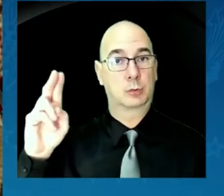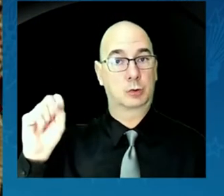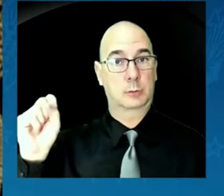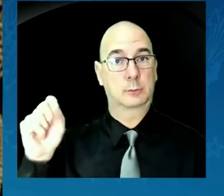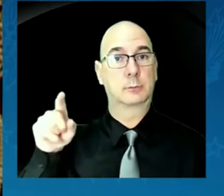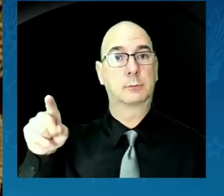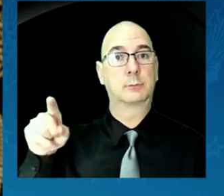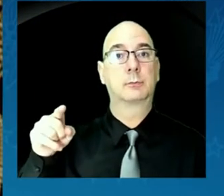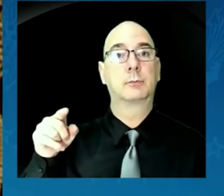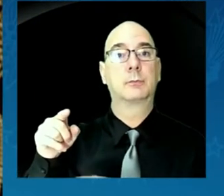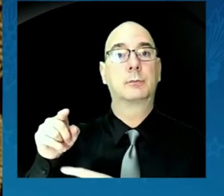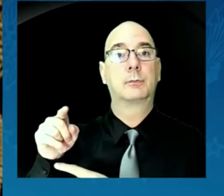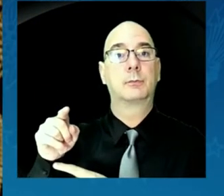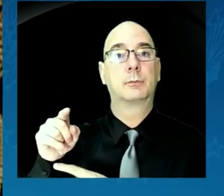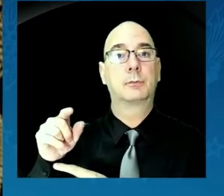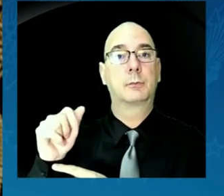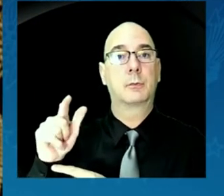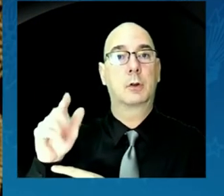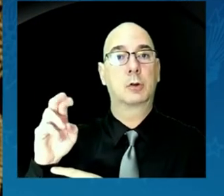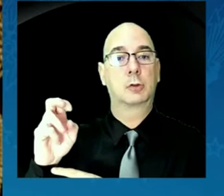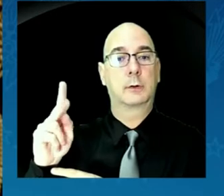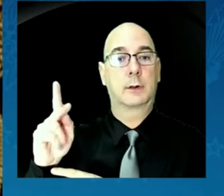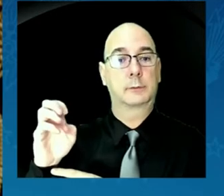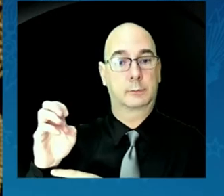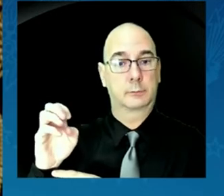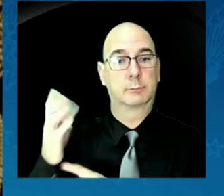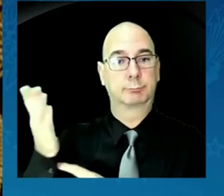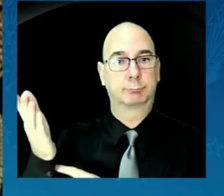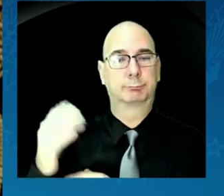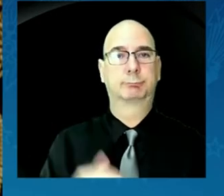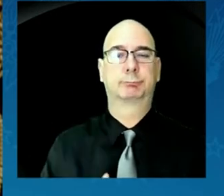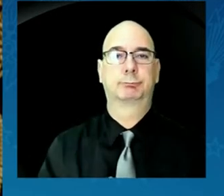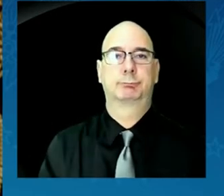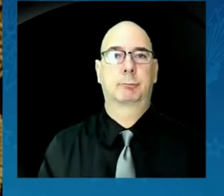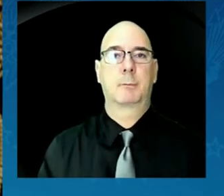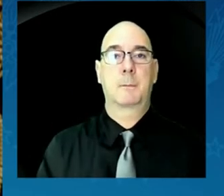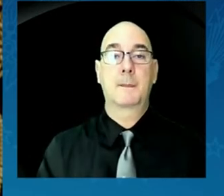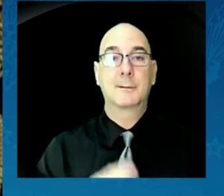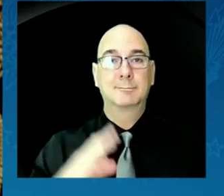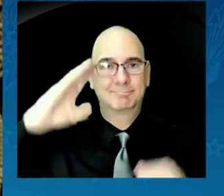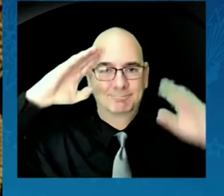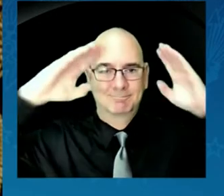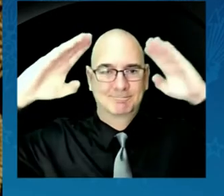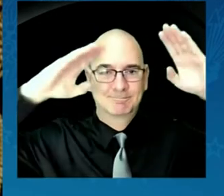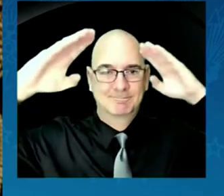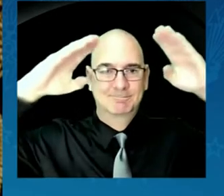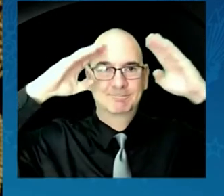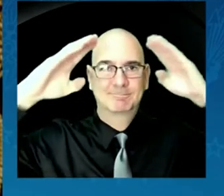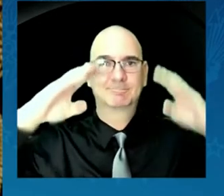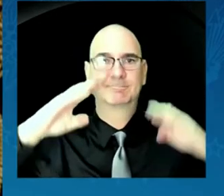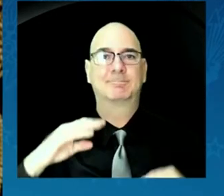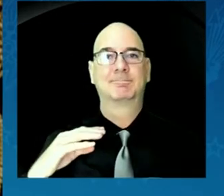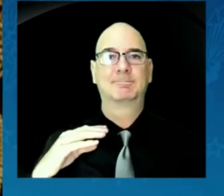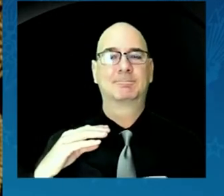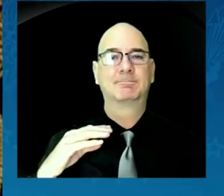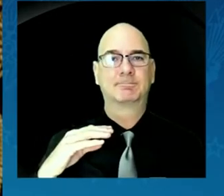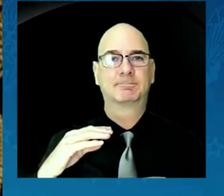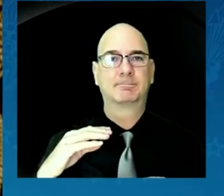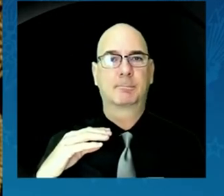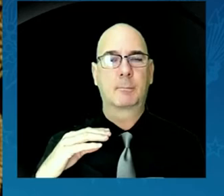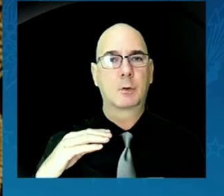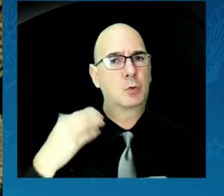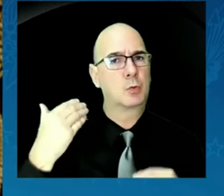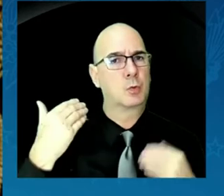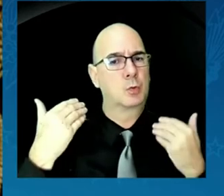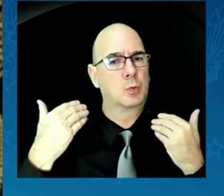Henje Stongo, everyone. There is so much to consider. Many